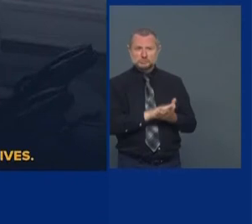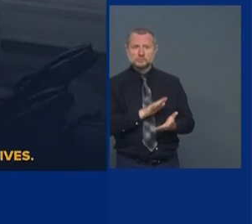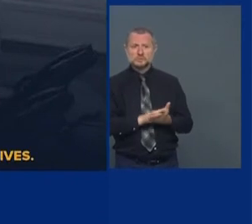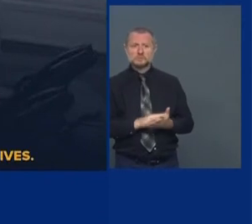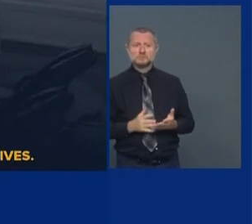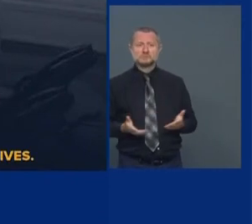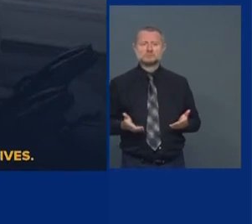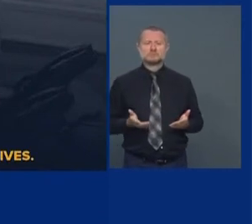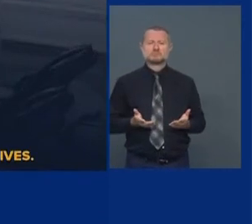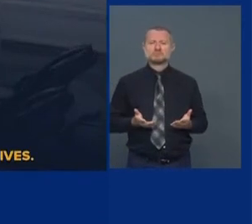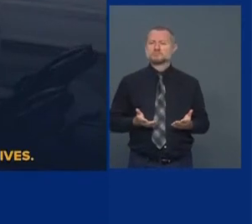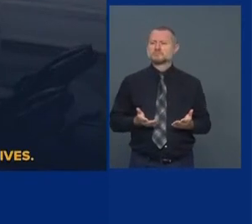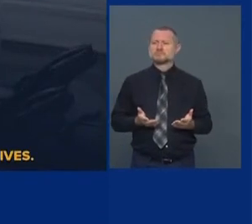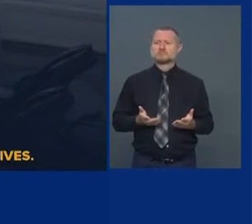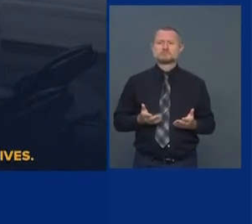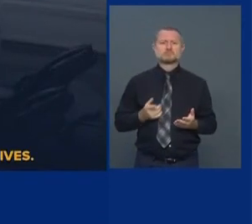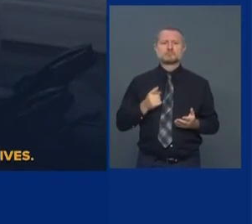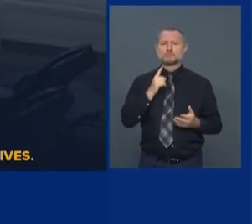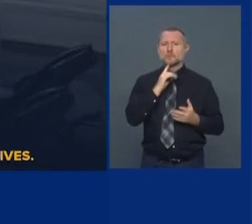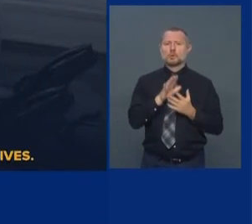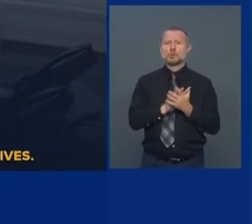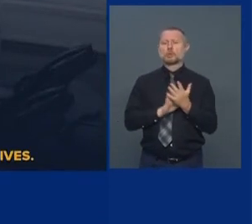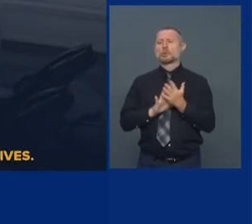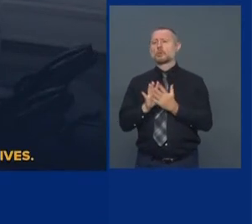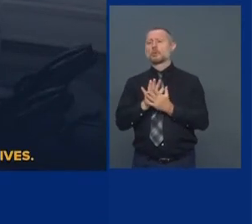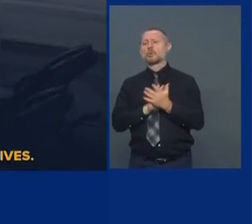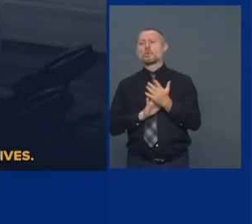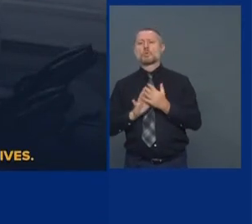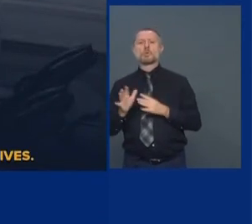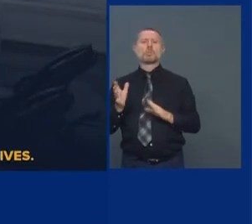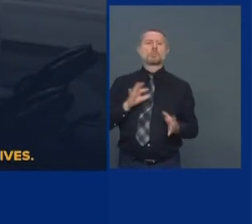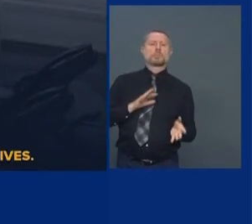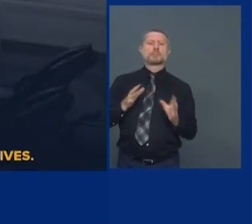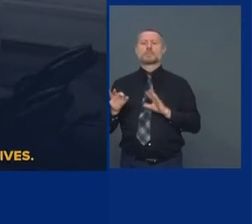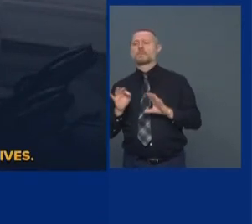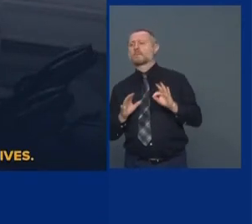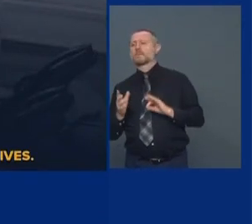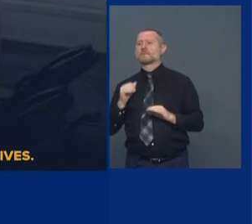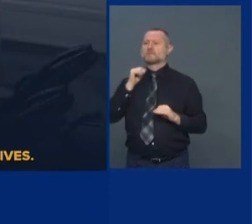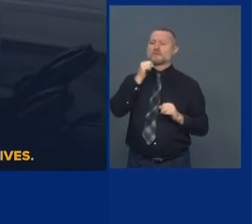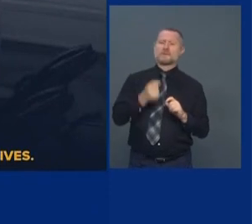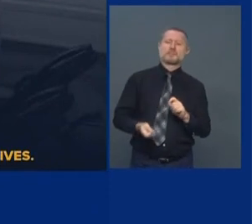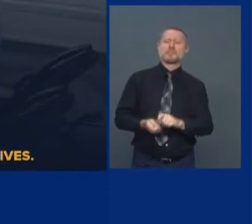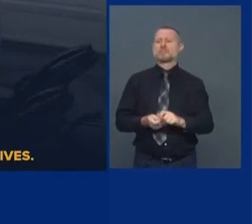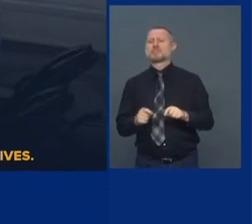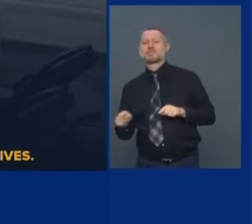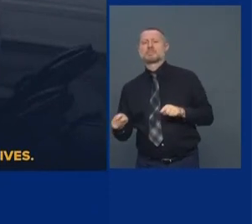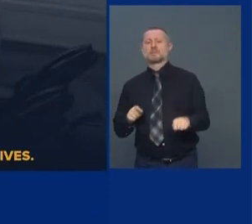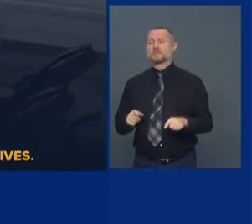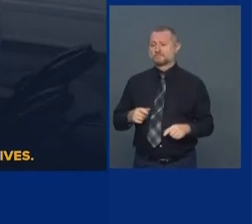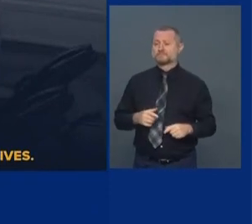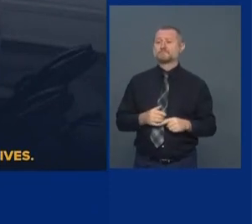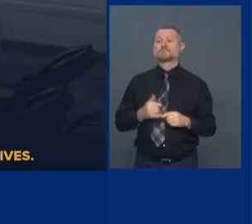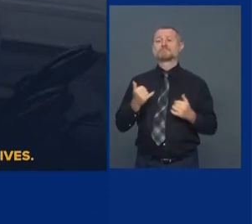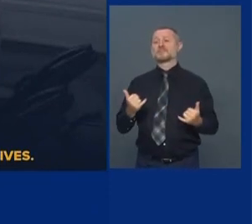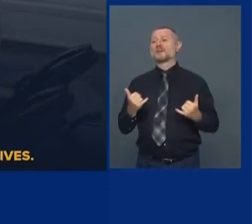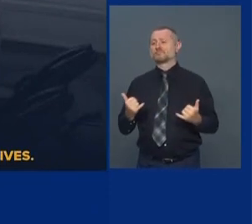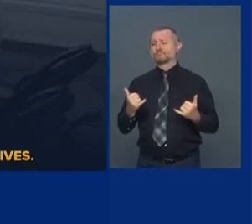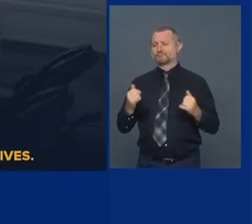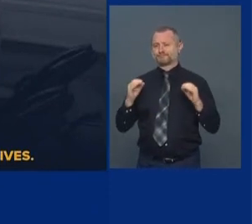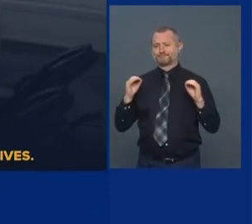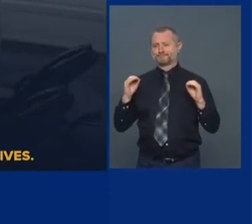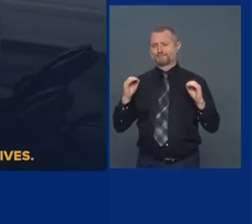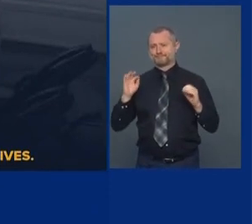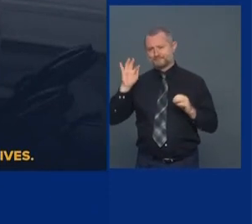Gratuitous and arbitrary. And now, no federal funds for New York City and New